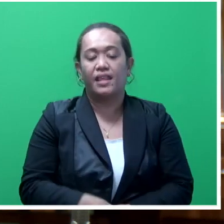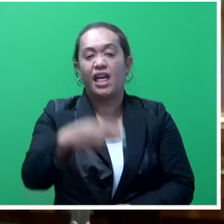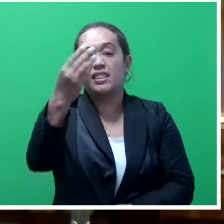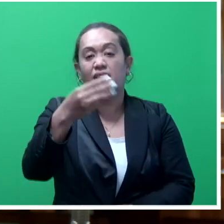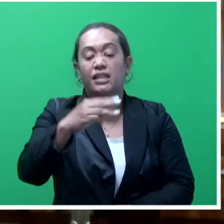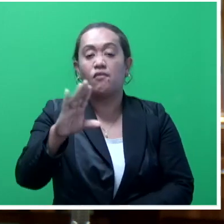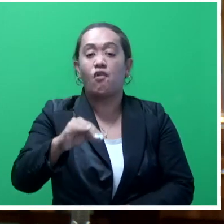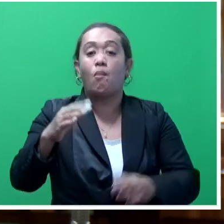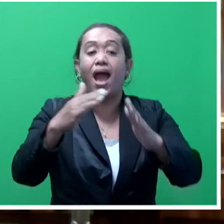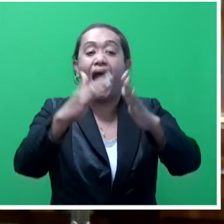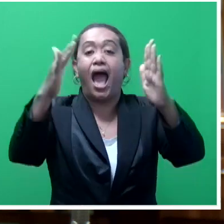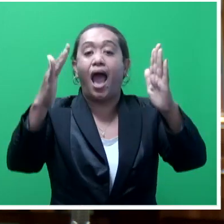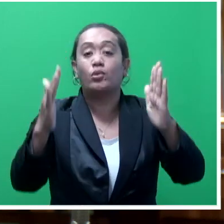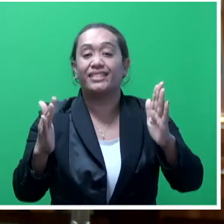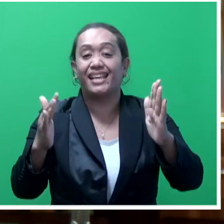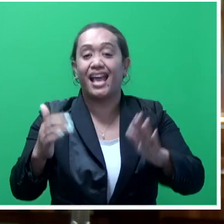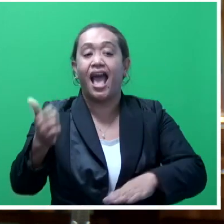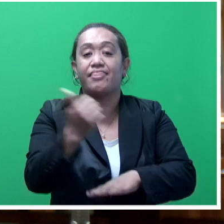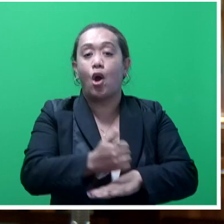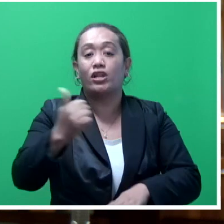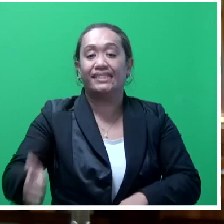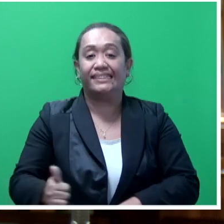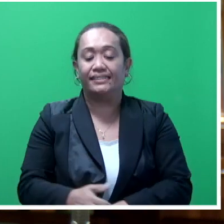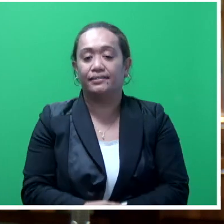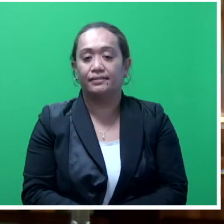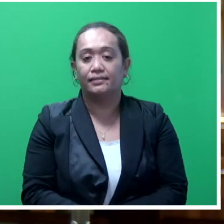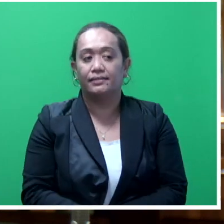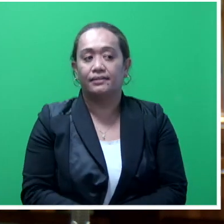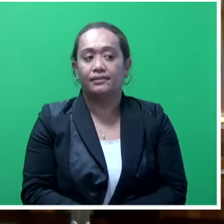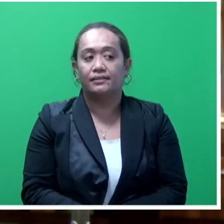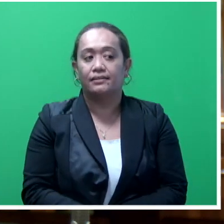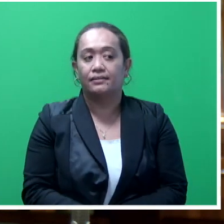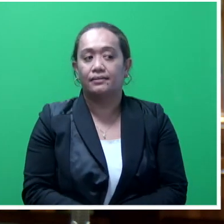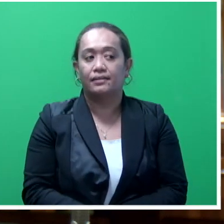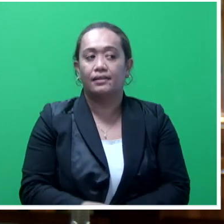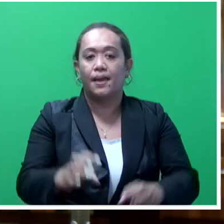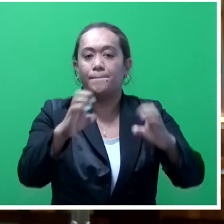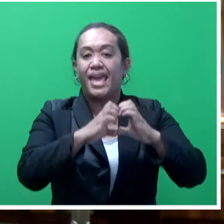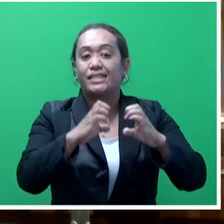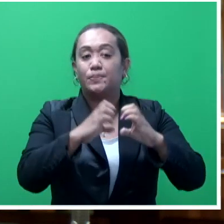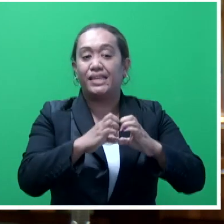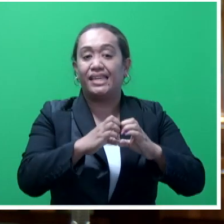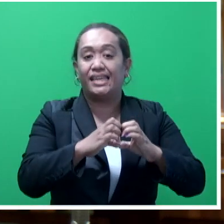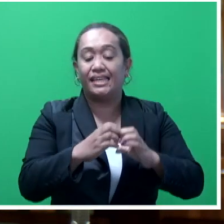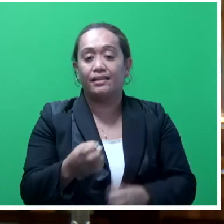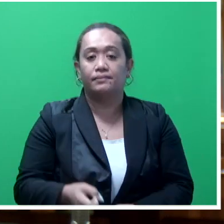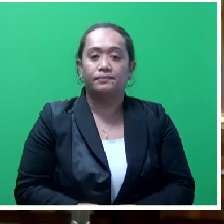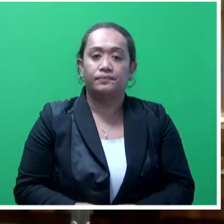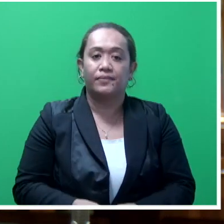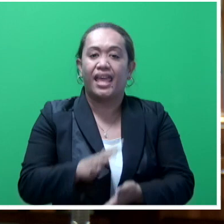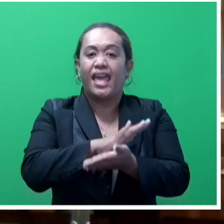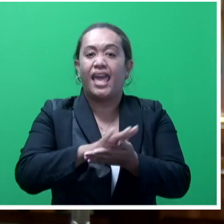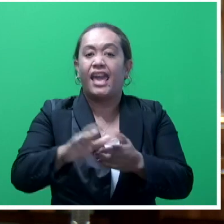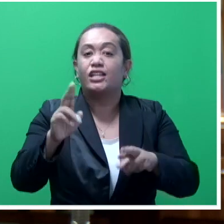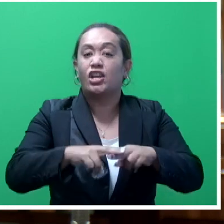These were the ones that were approved. 52 from BSP, 21 from HFC Bank, 1 from Bread